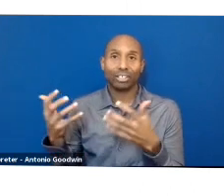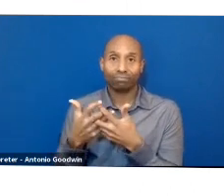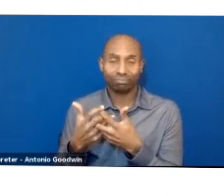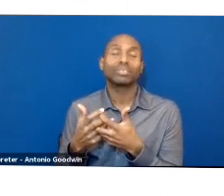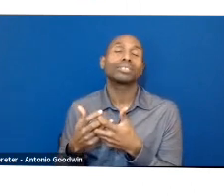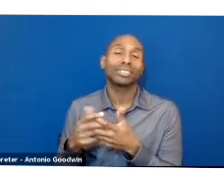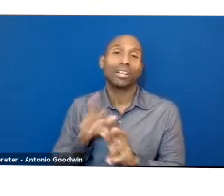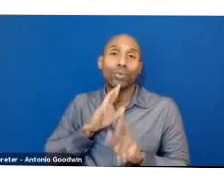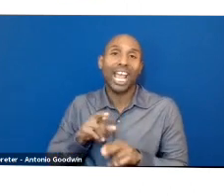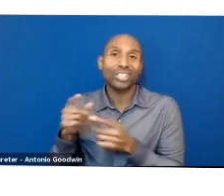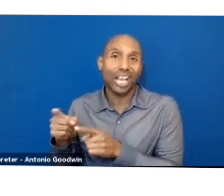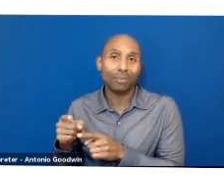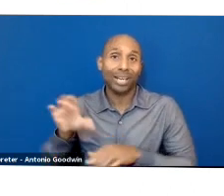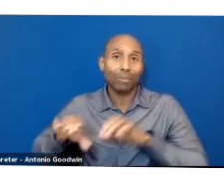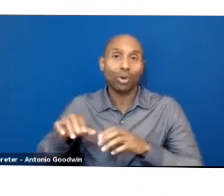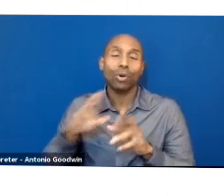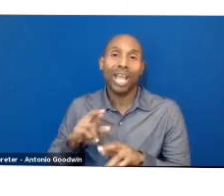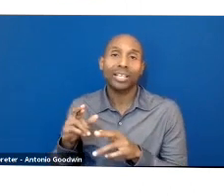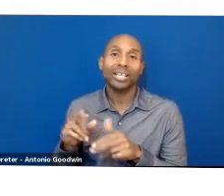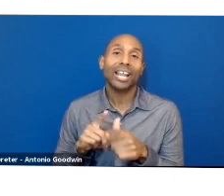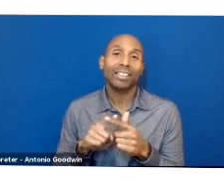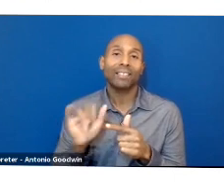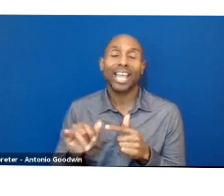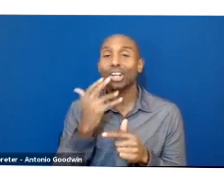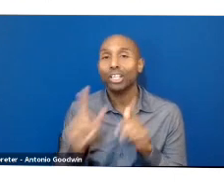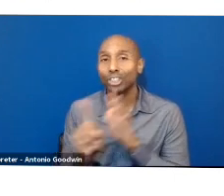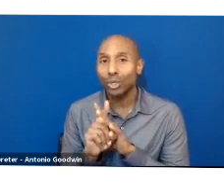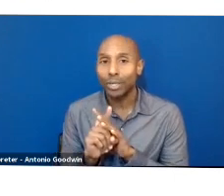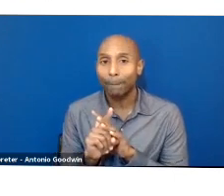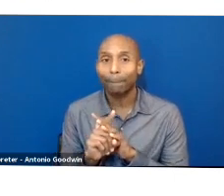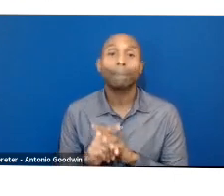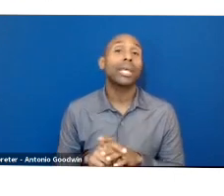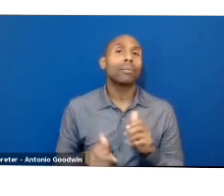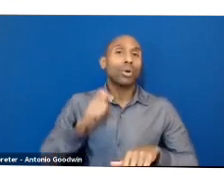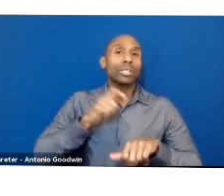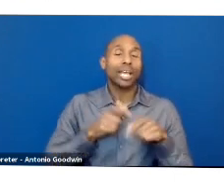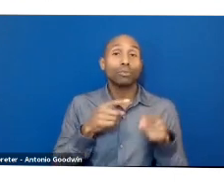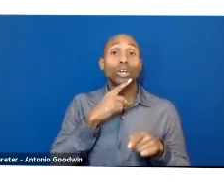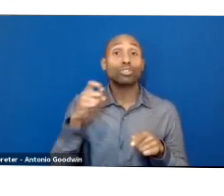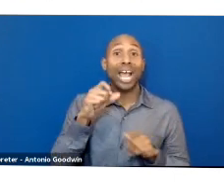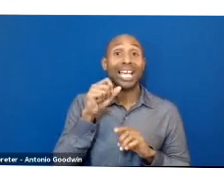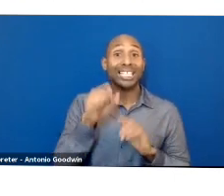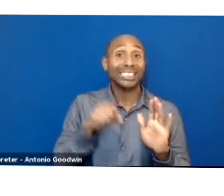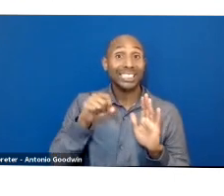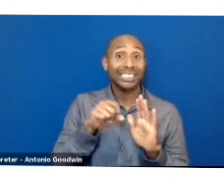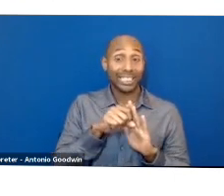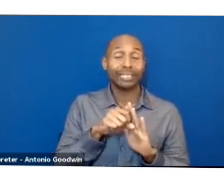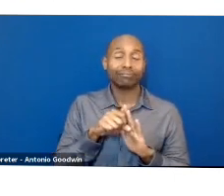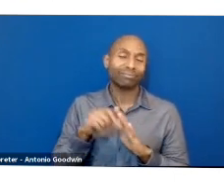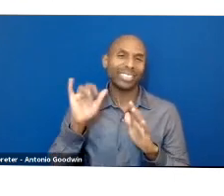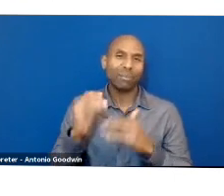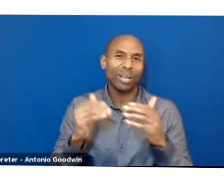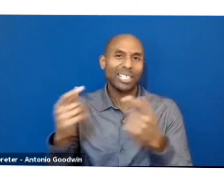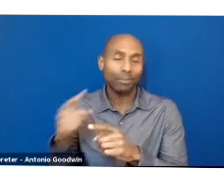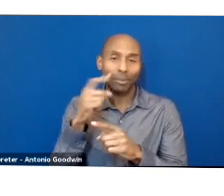process is generally done in the dry season because there's several cycles of natural dyeing needed. So again, it's not